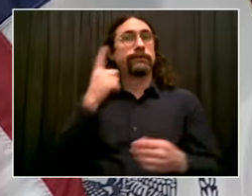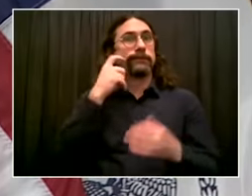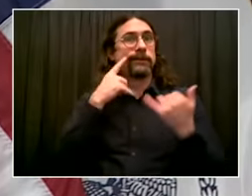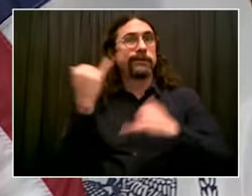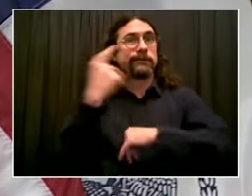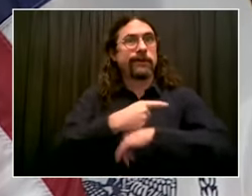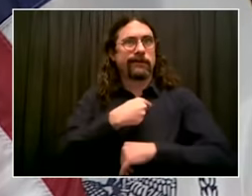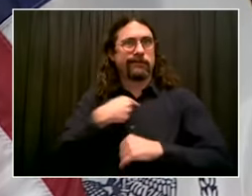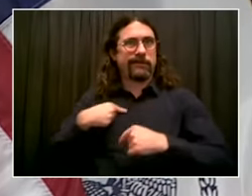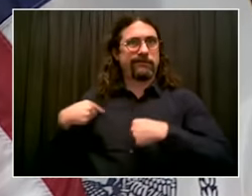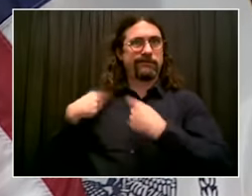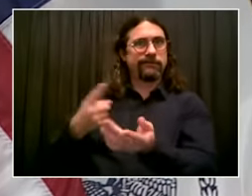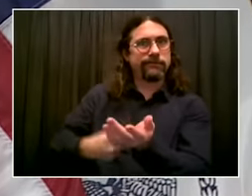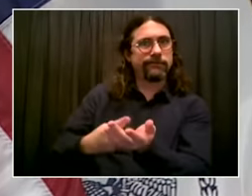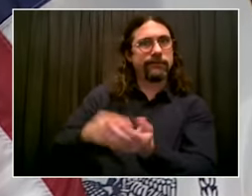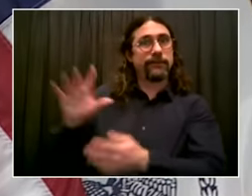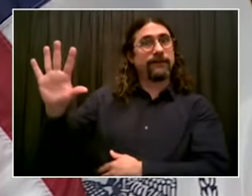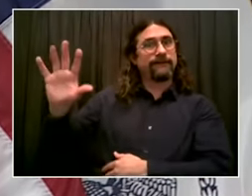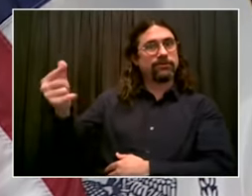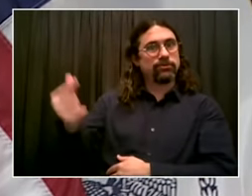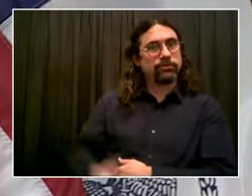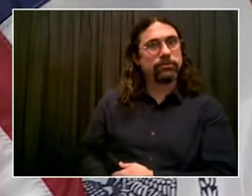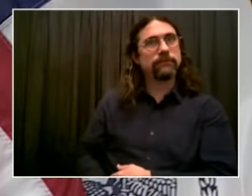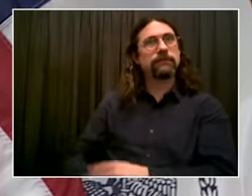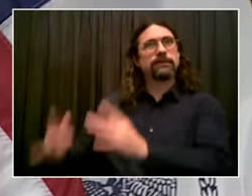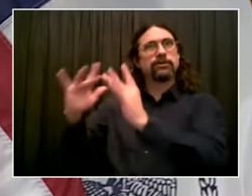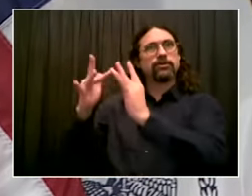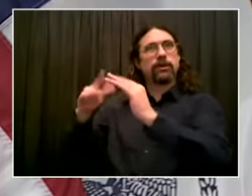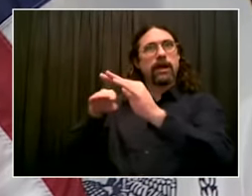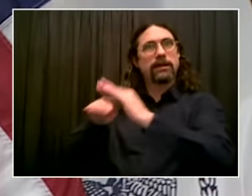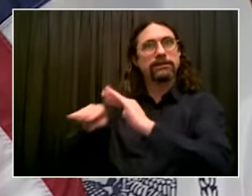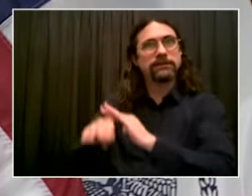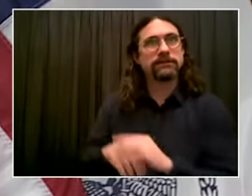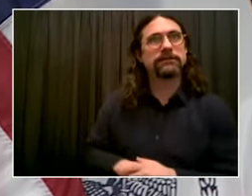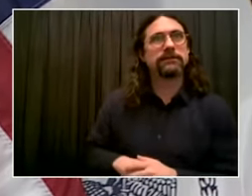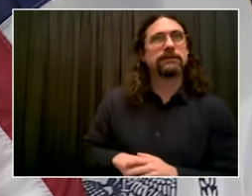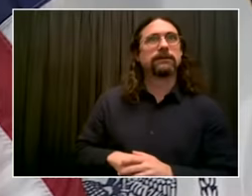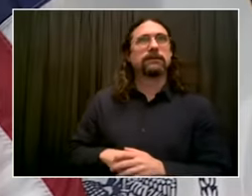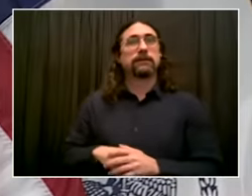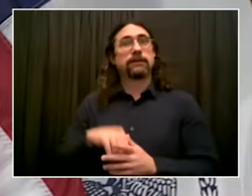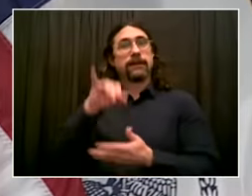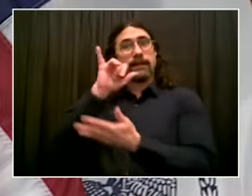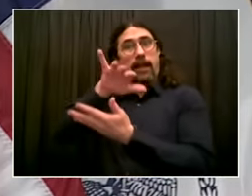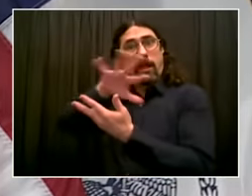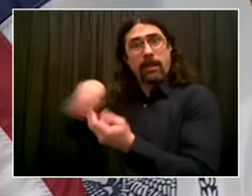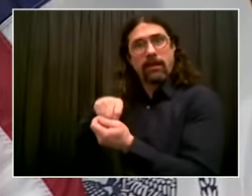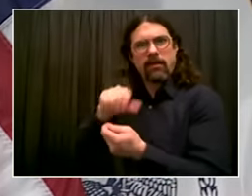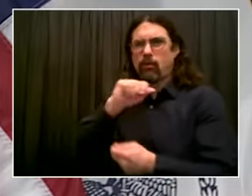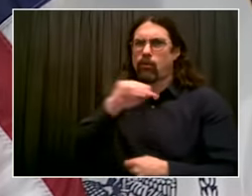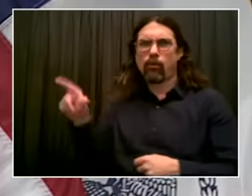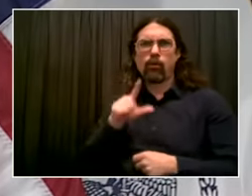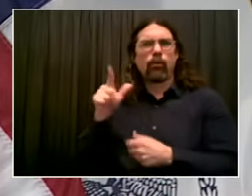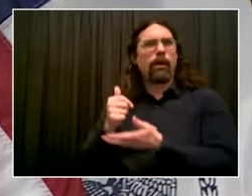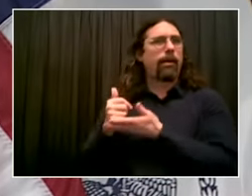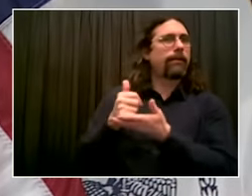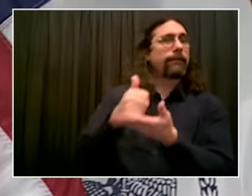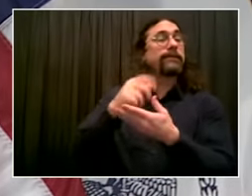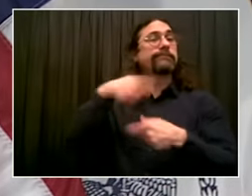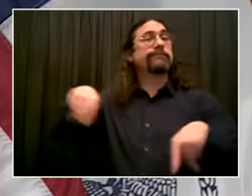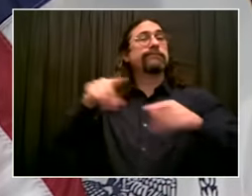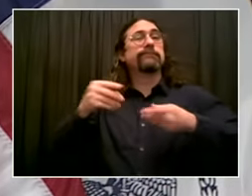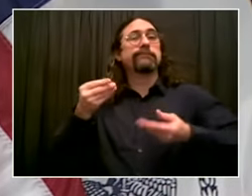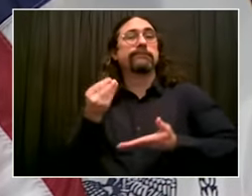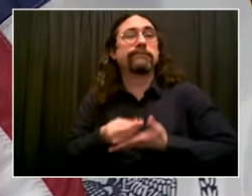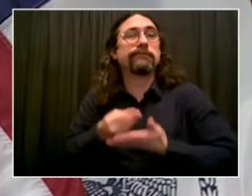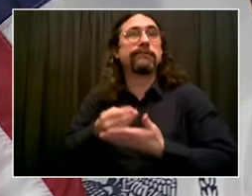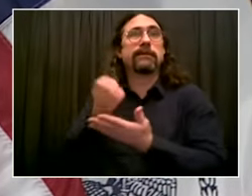City. This is going to be part of how our economy comes to life and expands. And I want to be clear. The goal over these next few years,